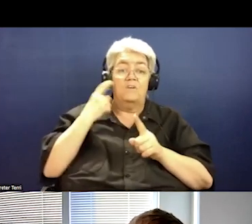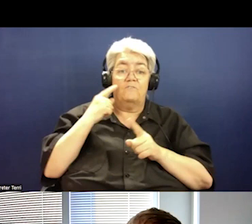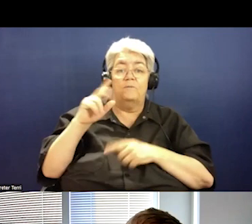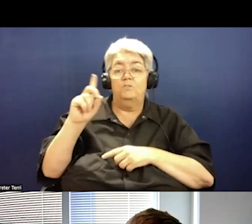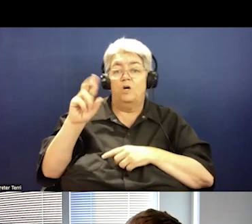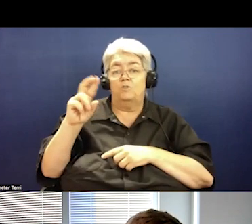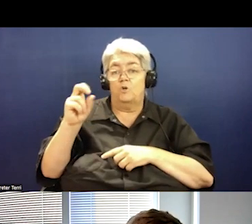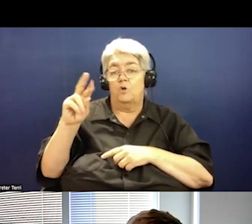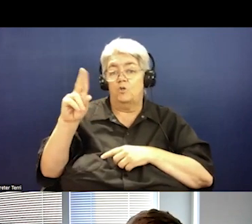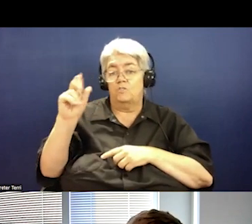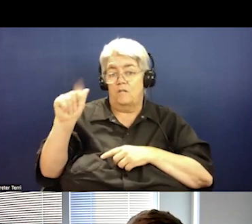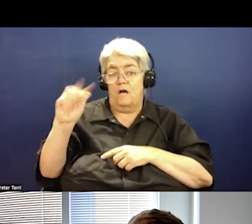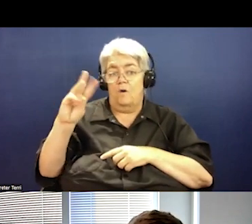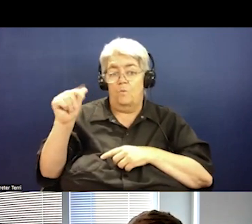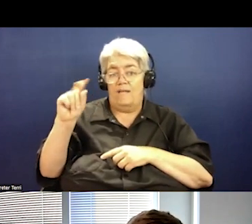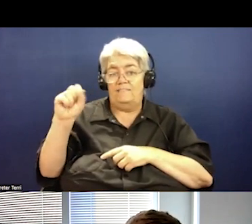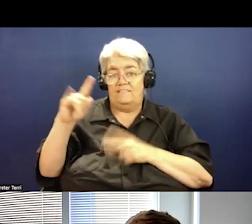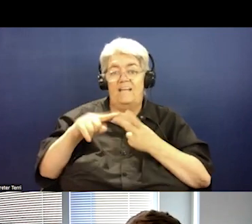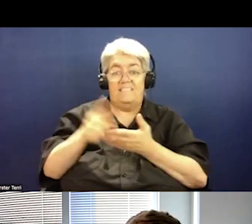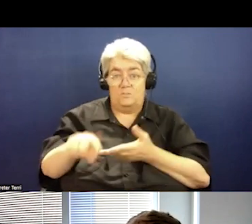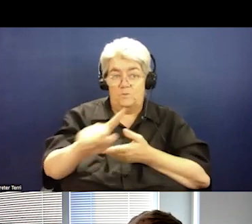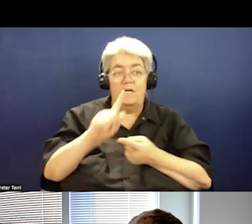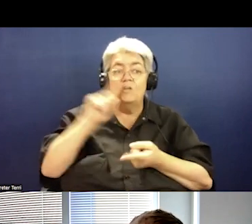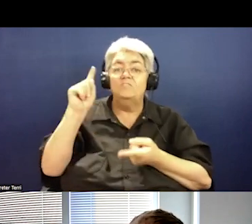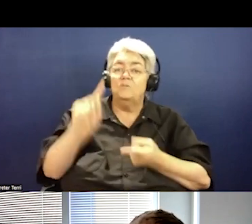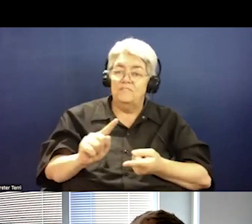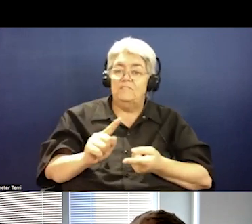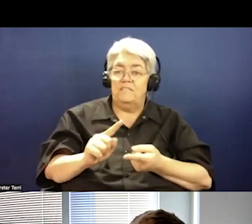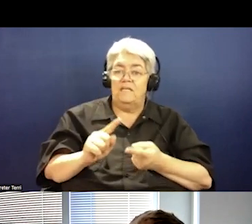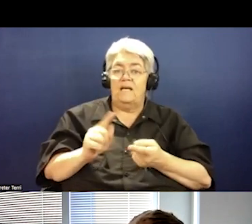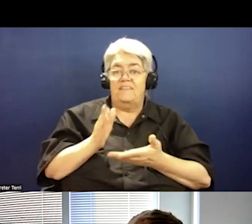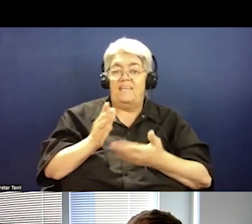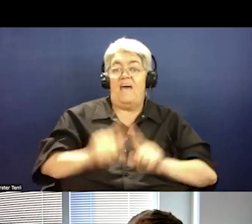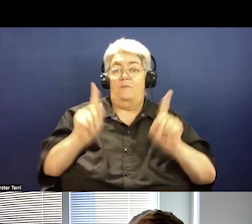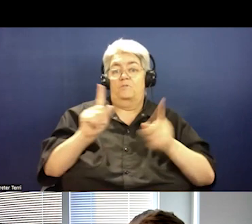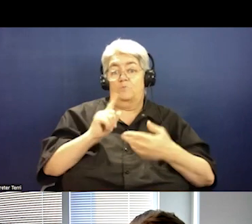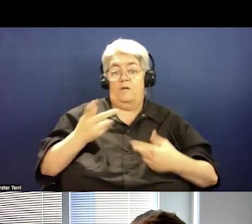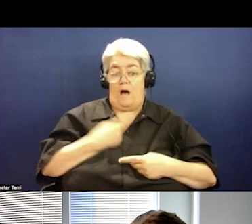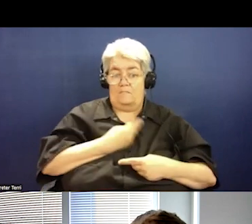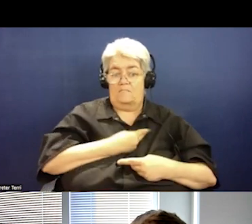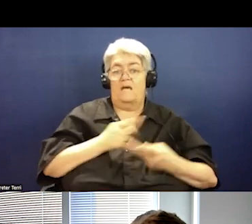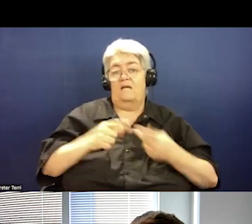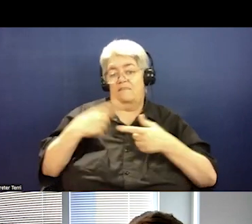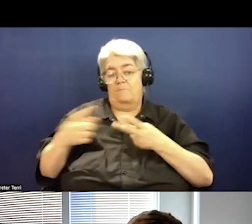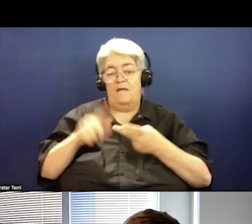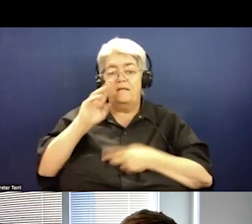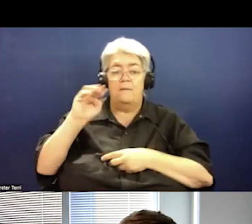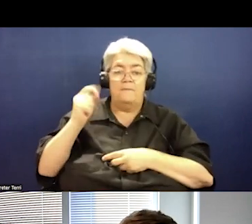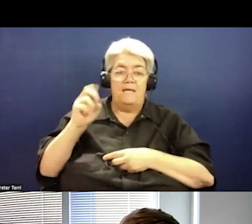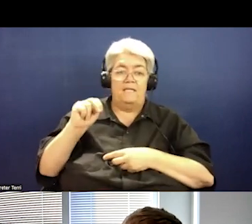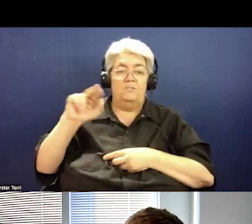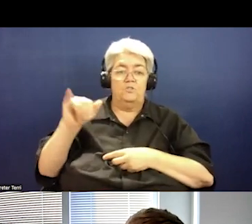Whiteside next week on Decreasing the Gap Between Us and Them. And then on February 1st, hearing from Megan Jones Bell